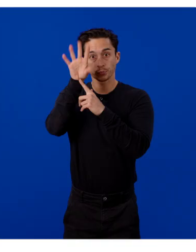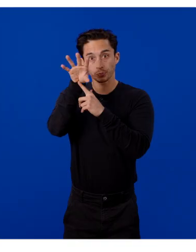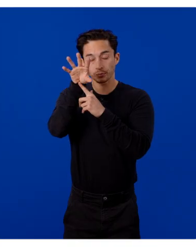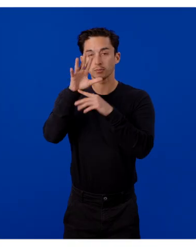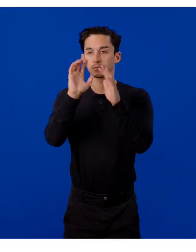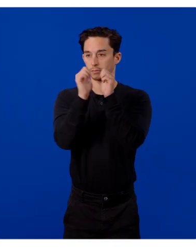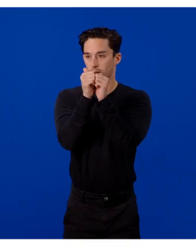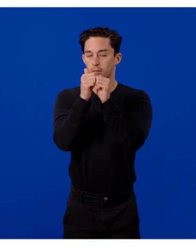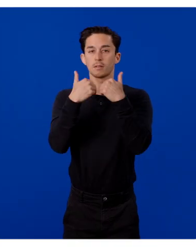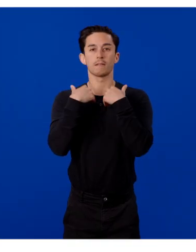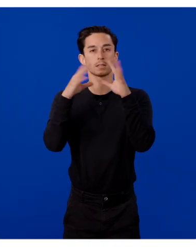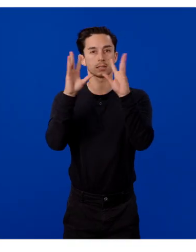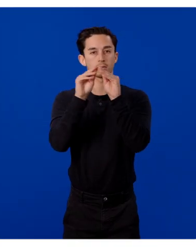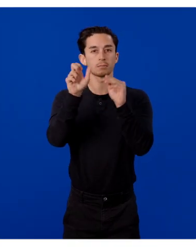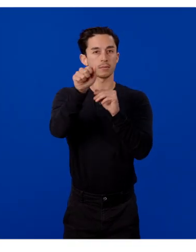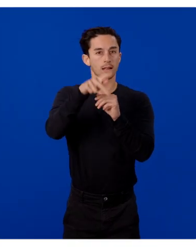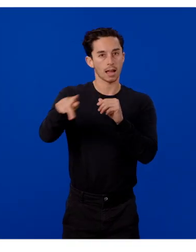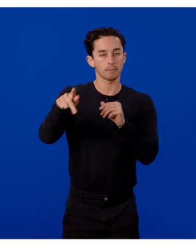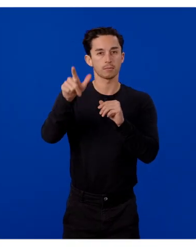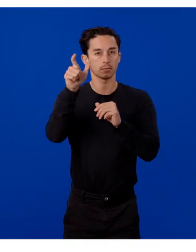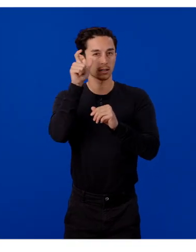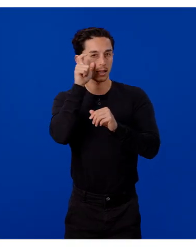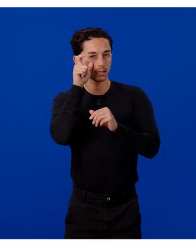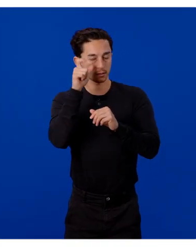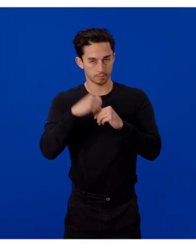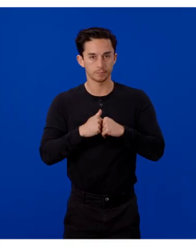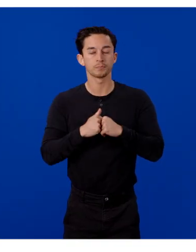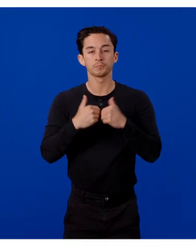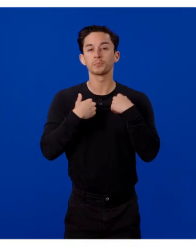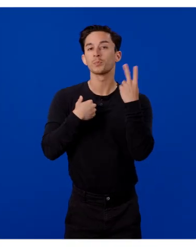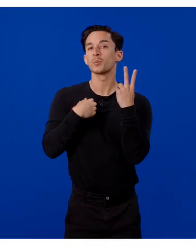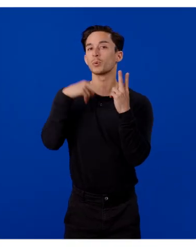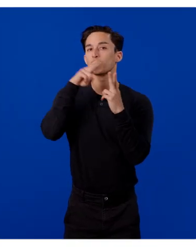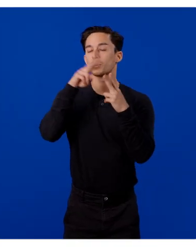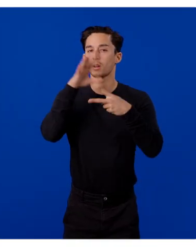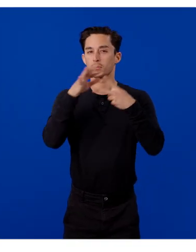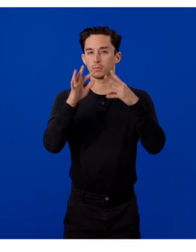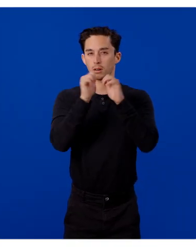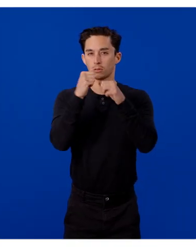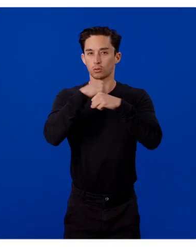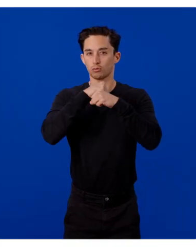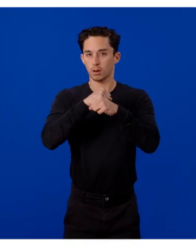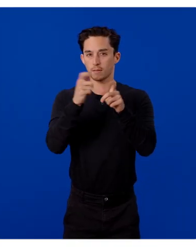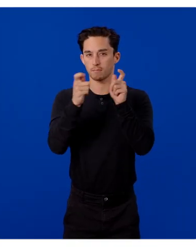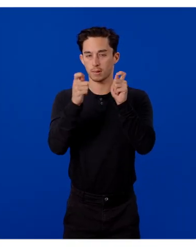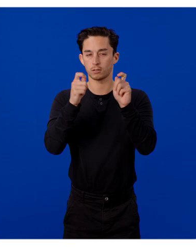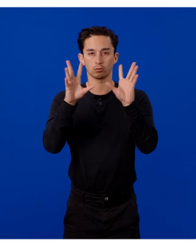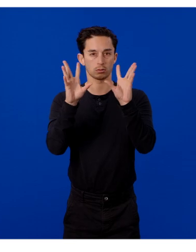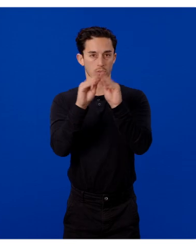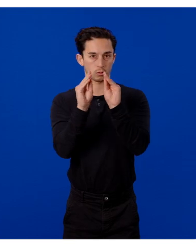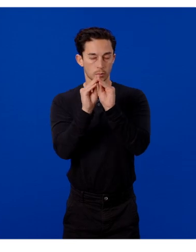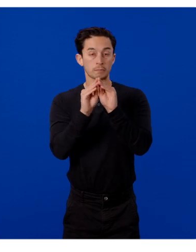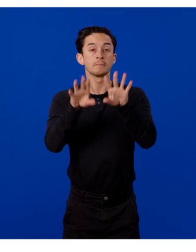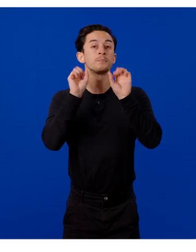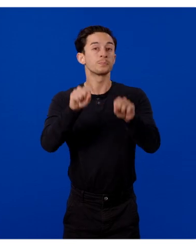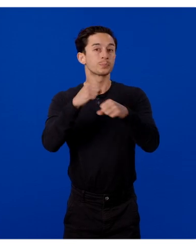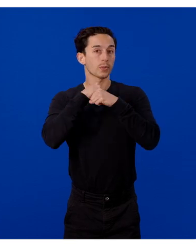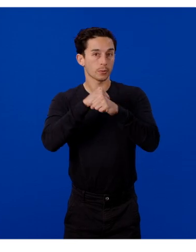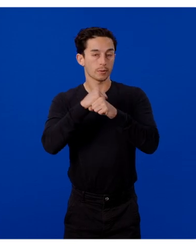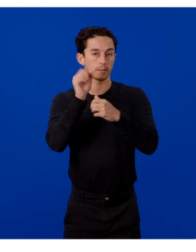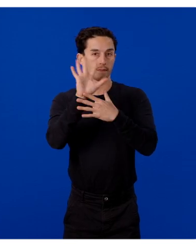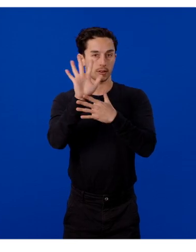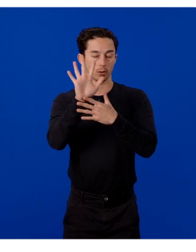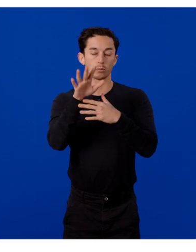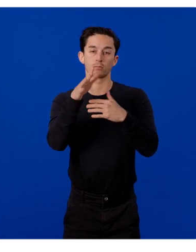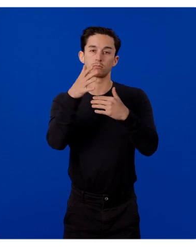to have a session between your app and the glasses. You have two options in how you create and manage the session. You can create a video session